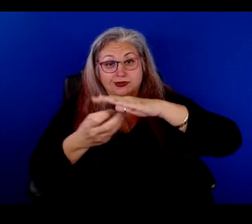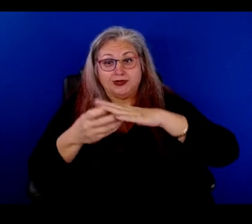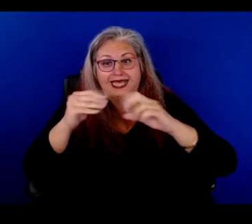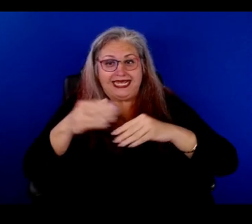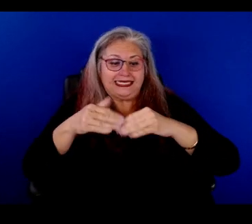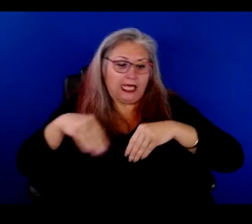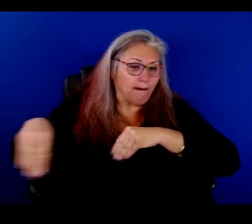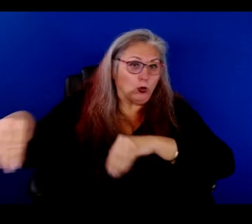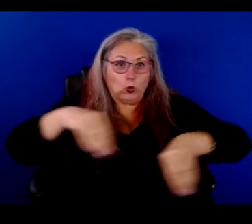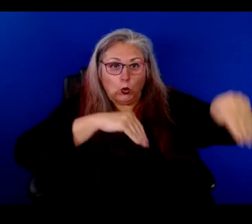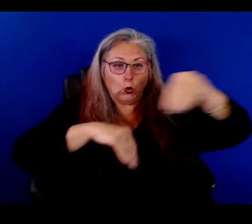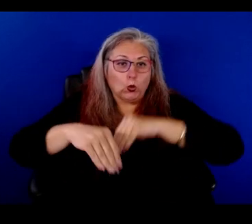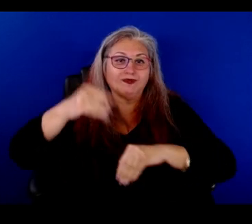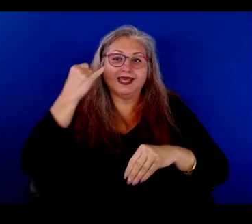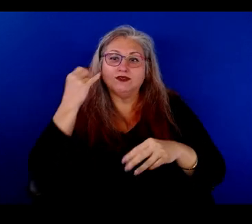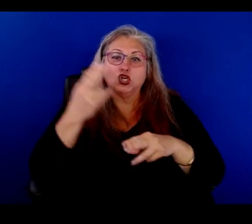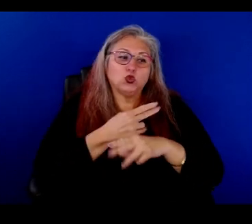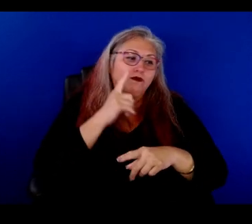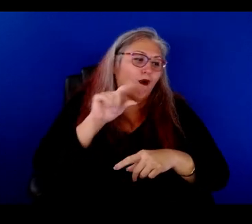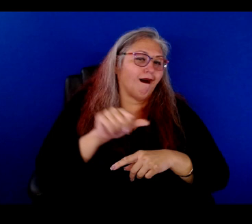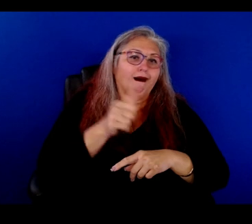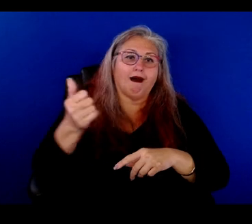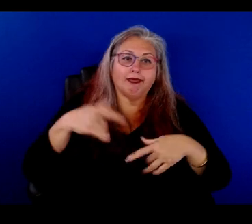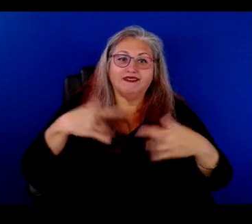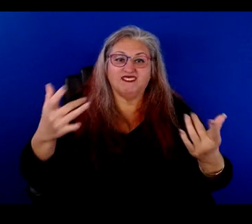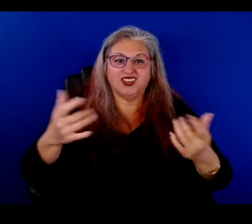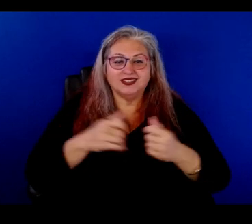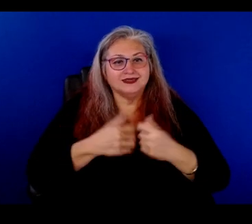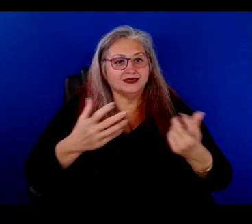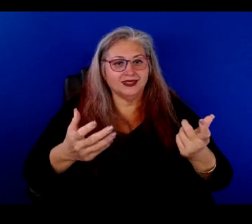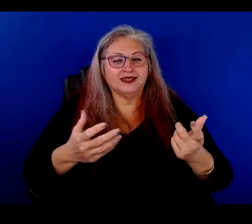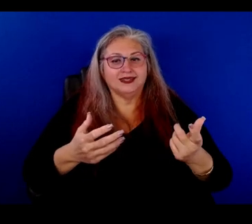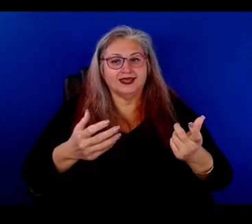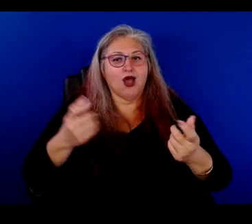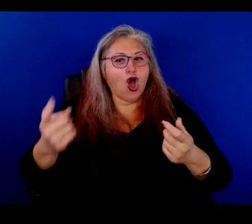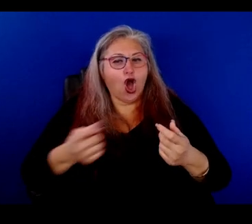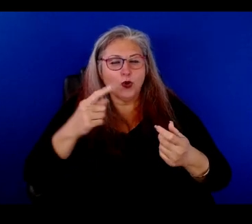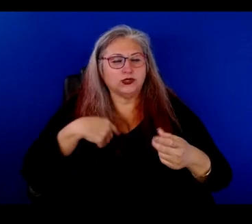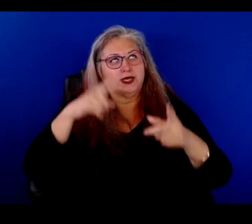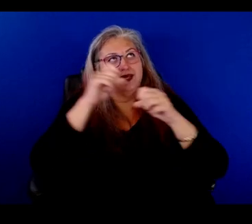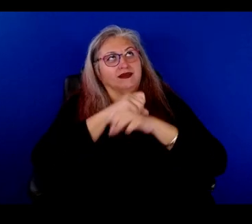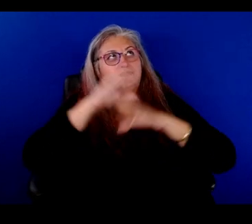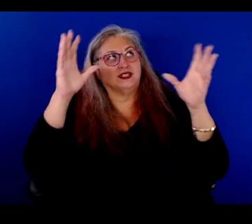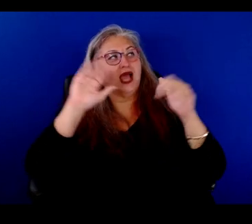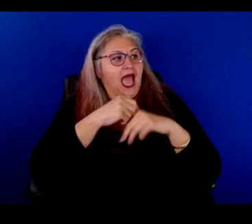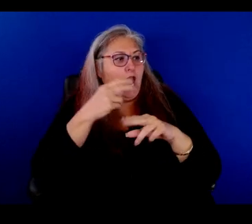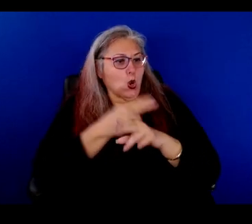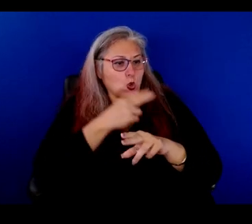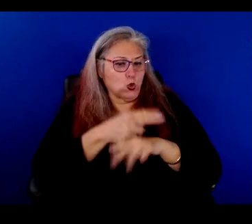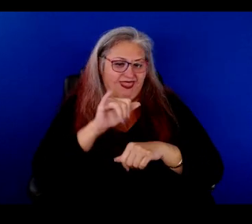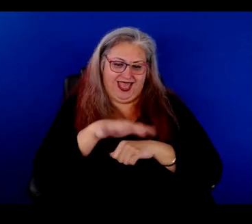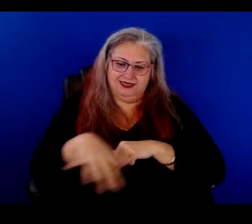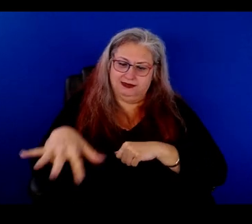move stuff out of the way in case it was going to be used for something else. So we, you know, we always had a vision of, of utilizing that